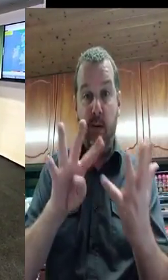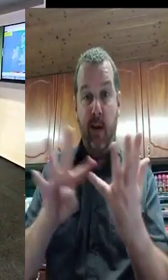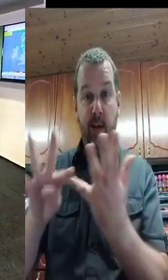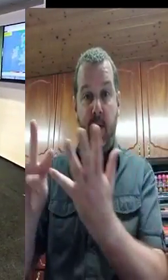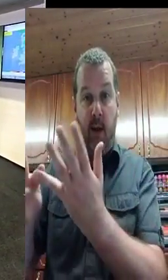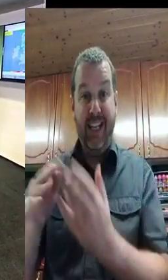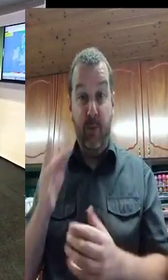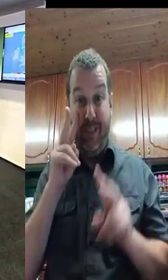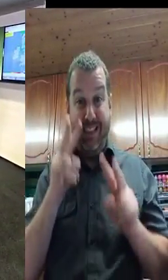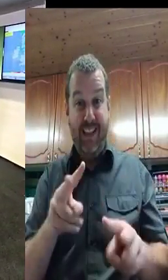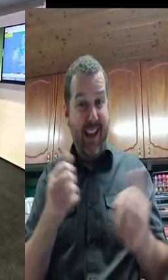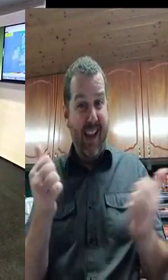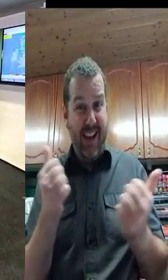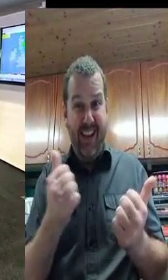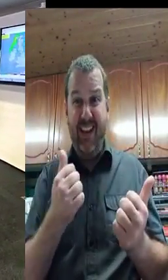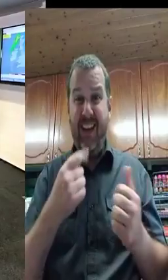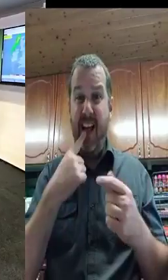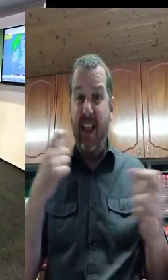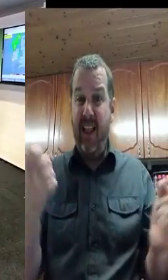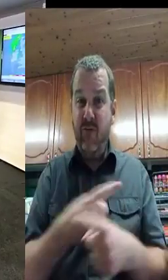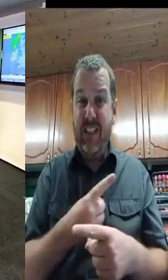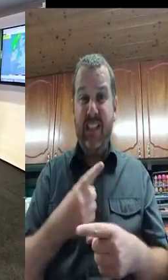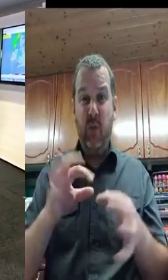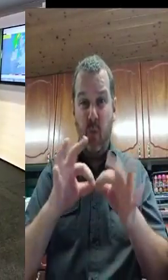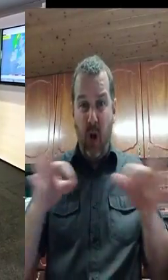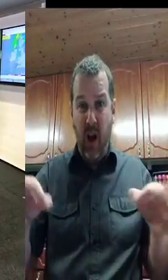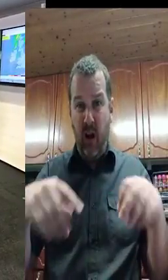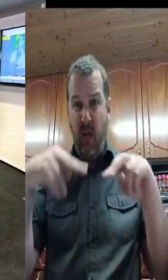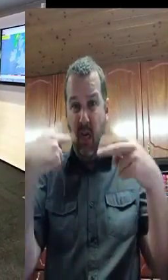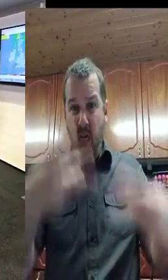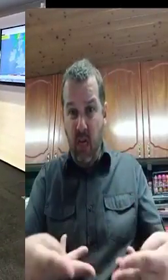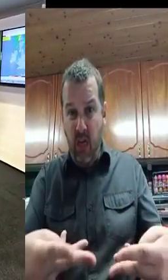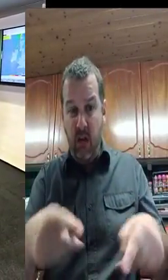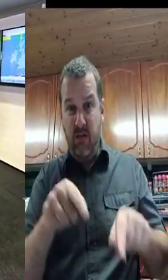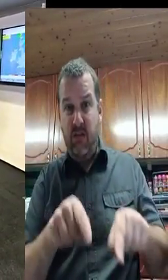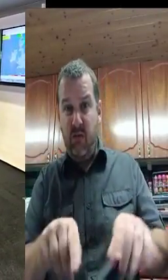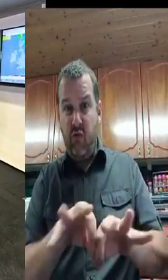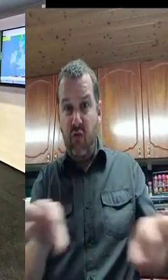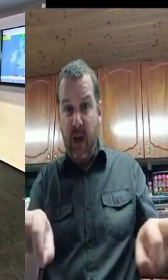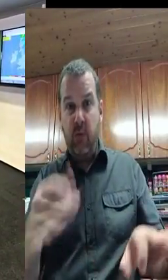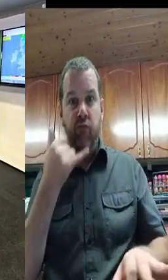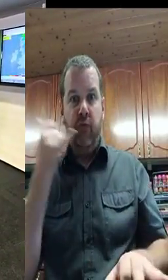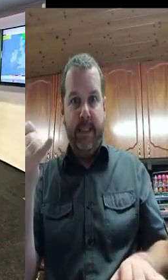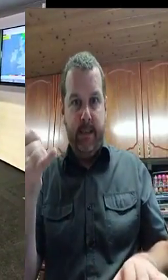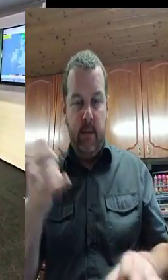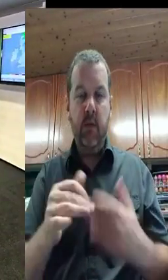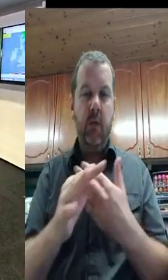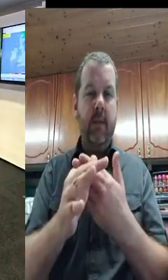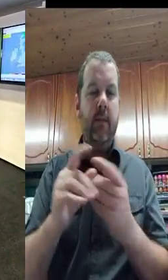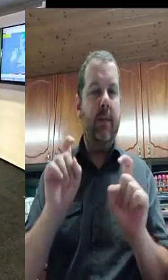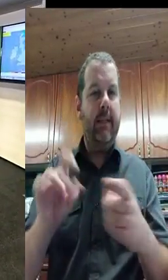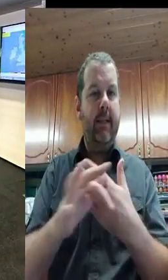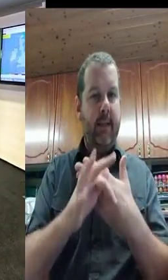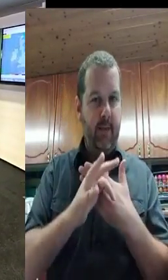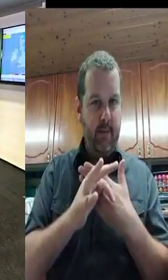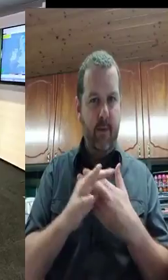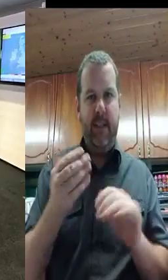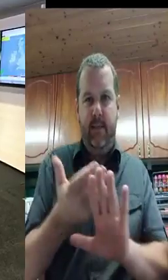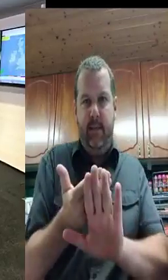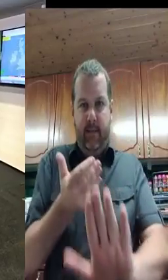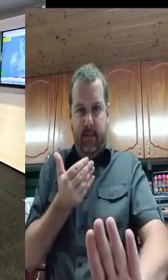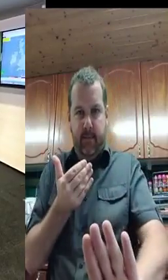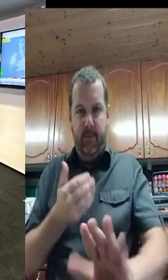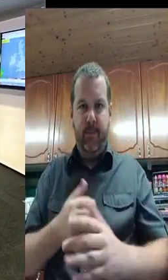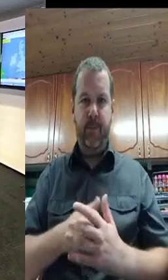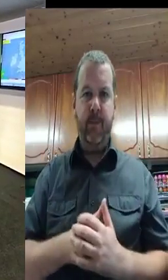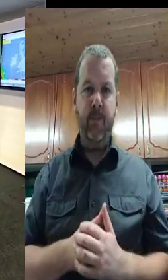So following on from that, and following on from the decision at this meeting, we've now decided to strongly advise all schools in the areas affected by